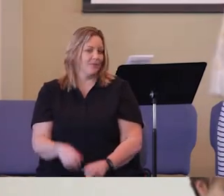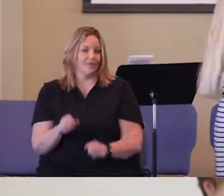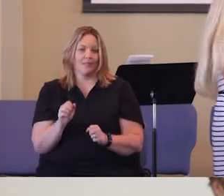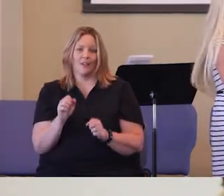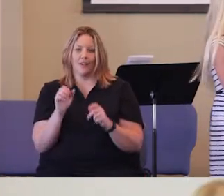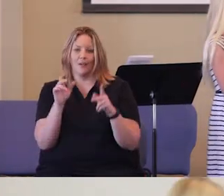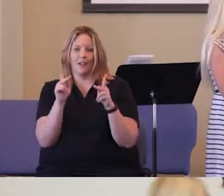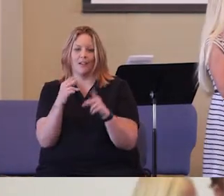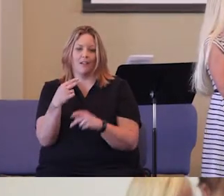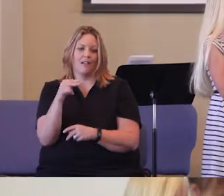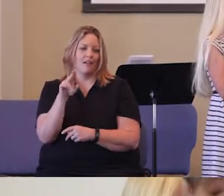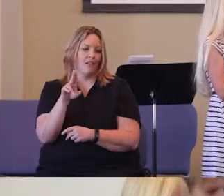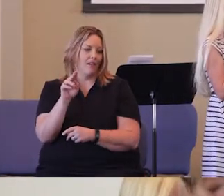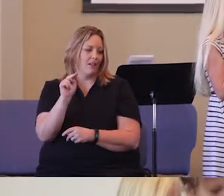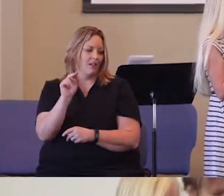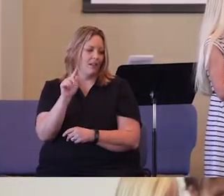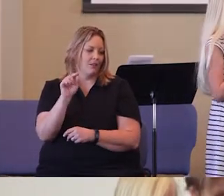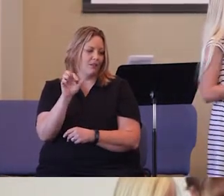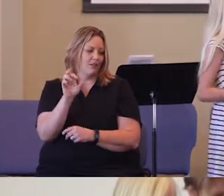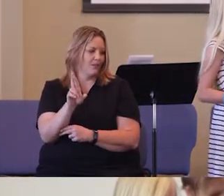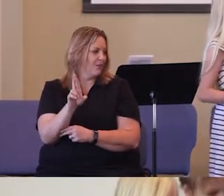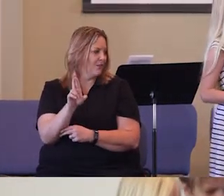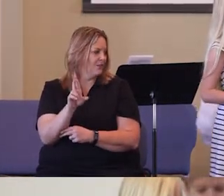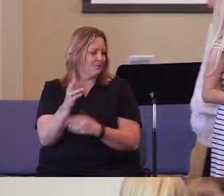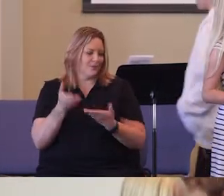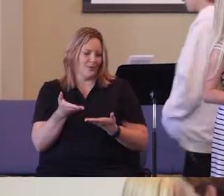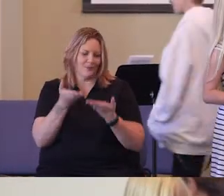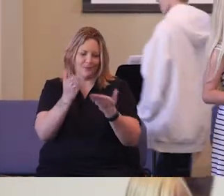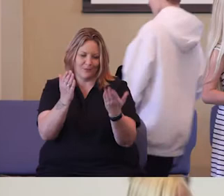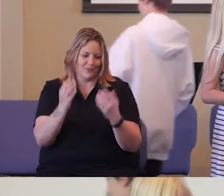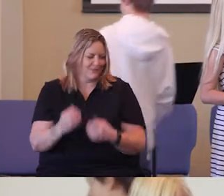All right, Hunter. Light us up.